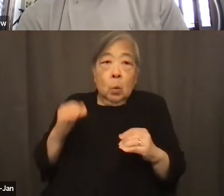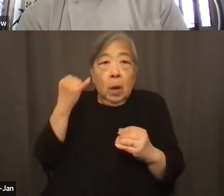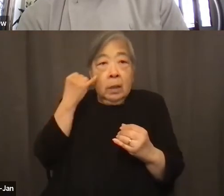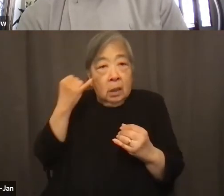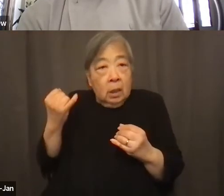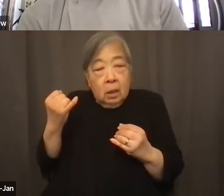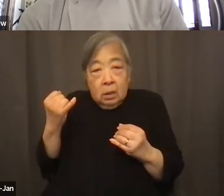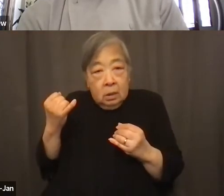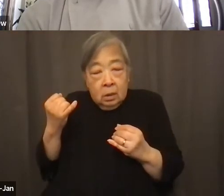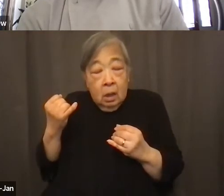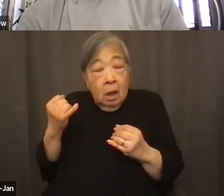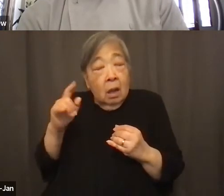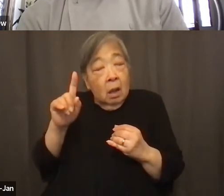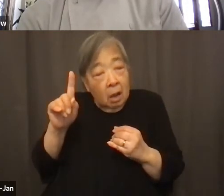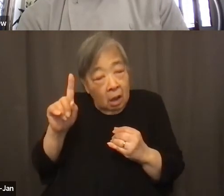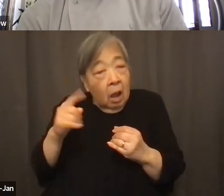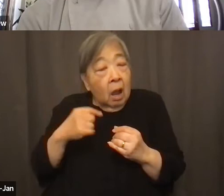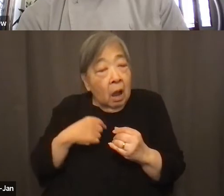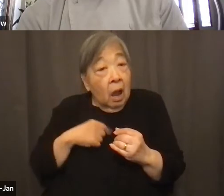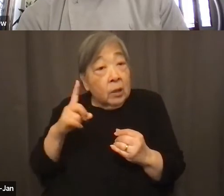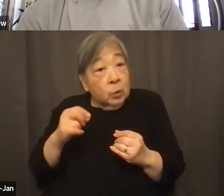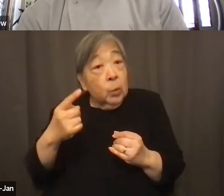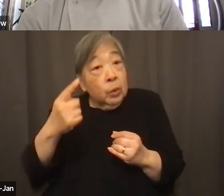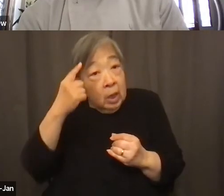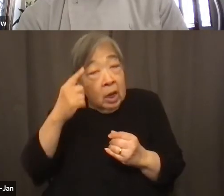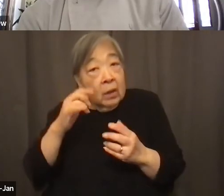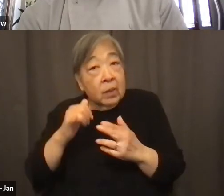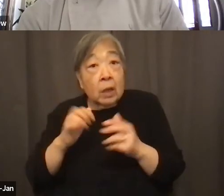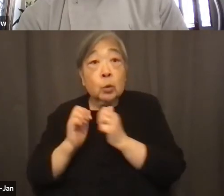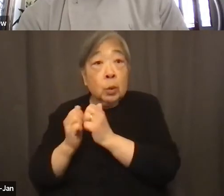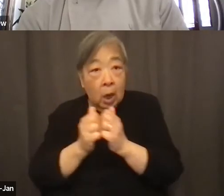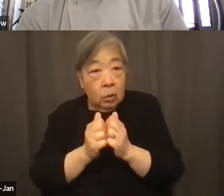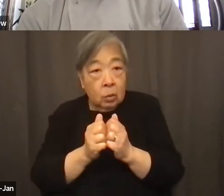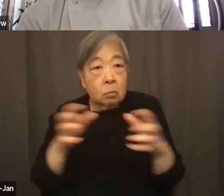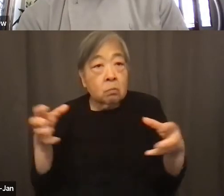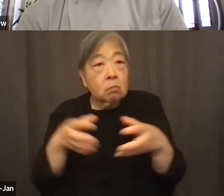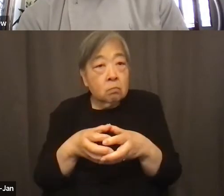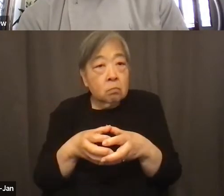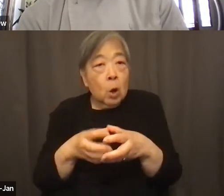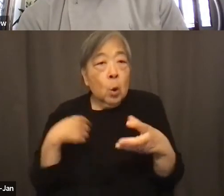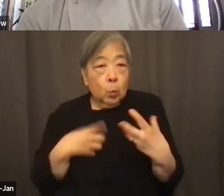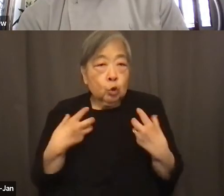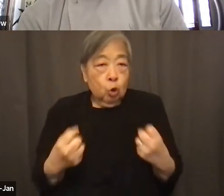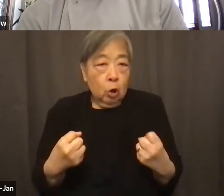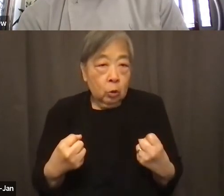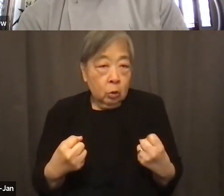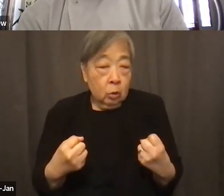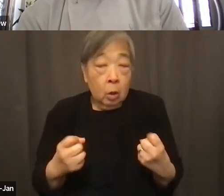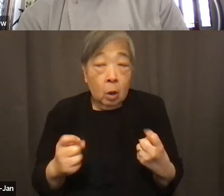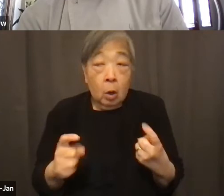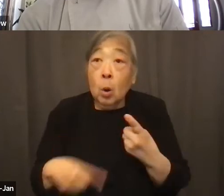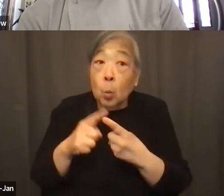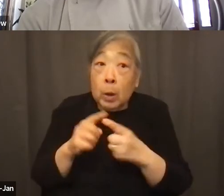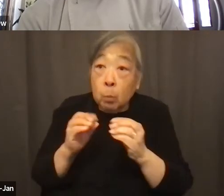those things, except I think that we are stronger together. And when more people show up to Chinatown